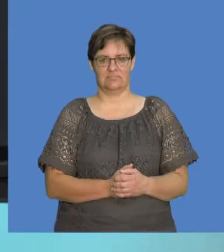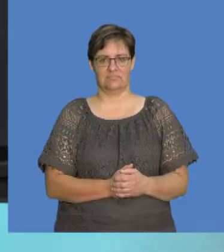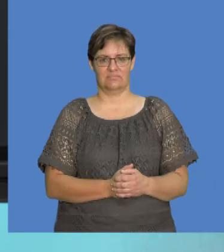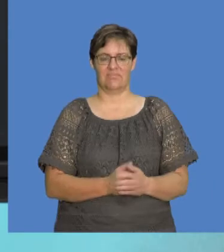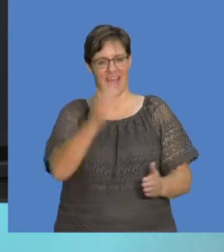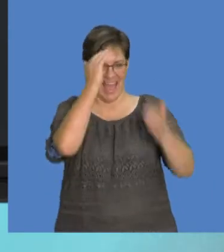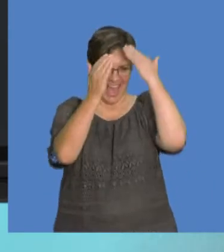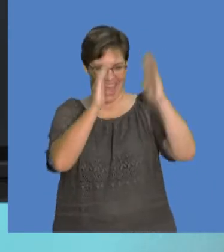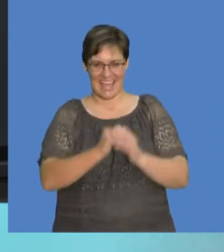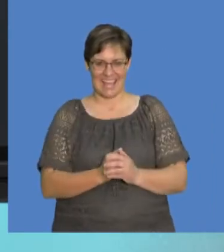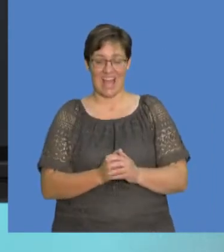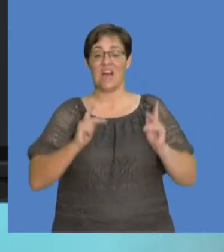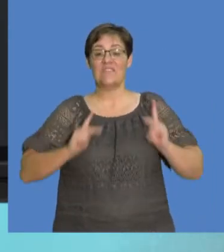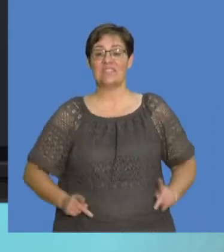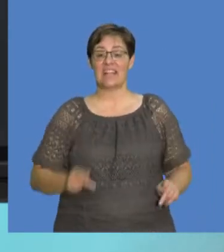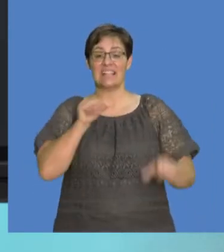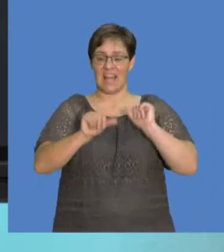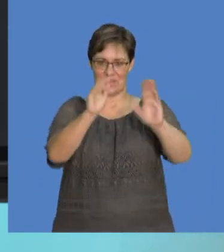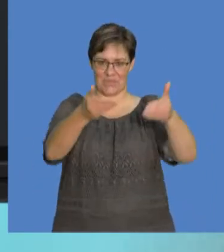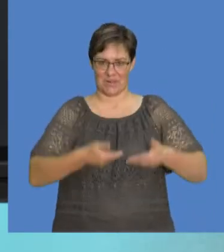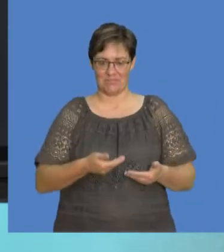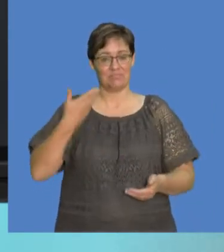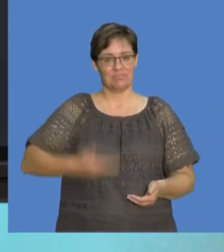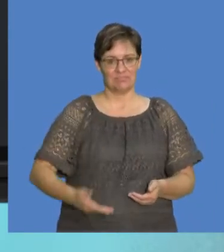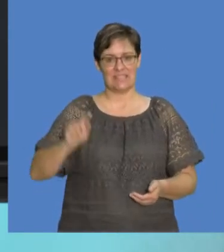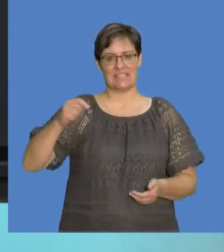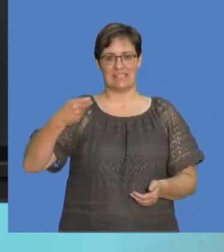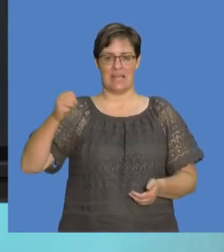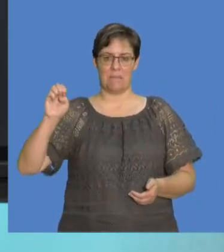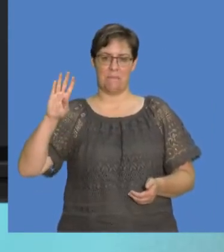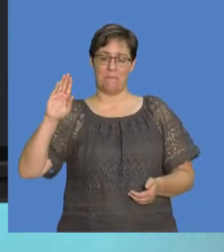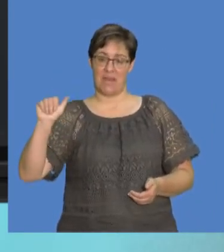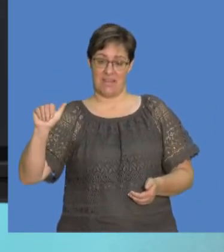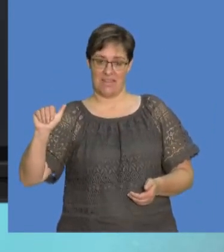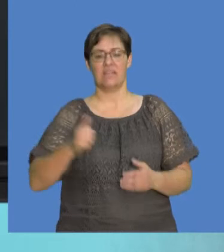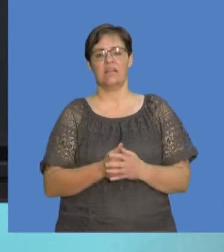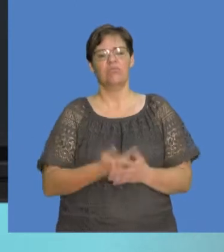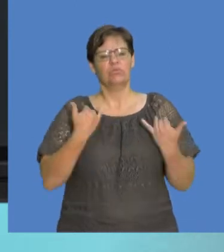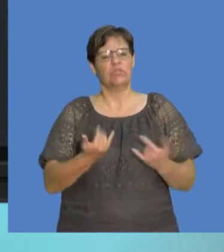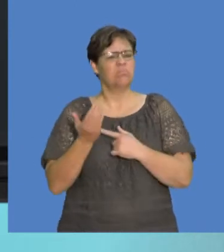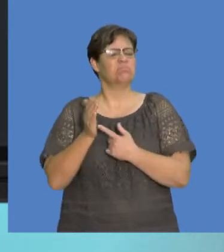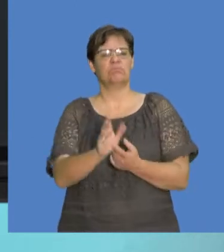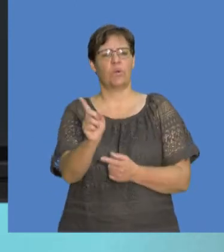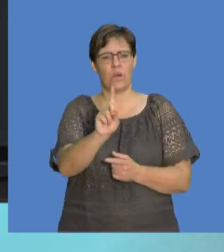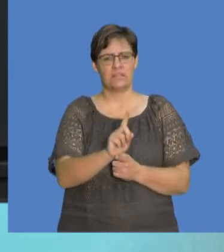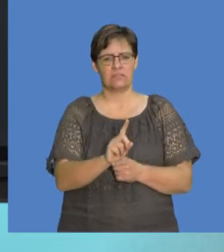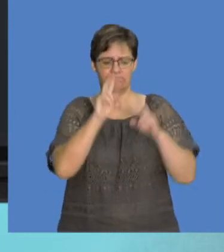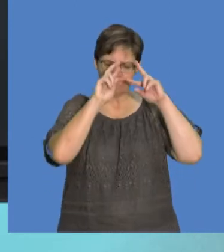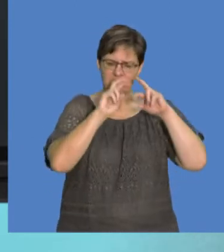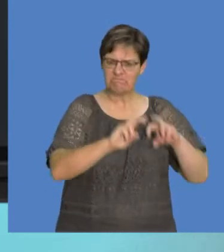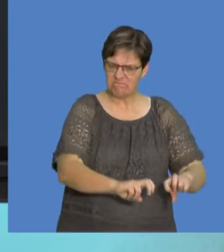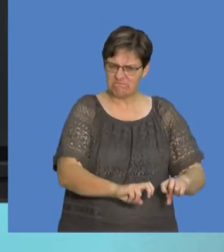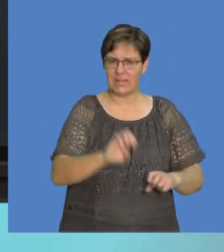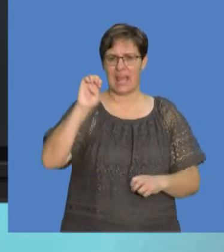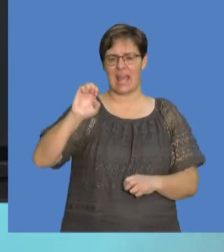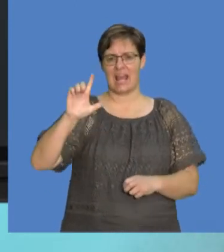Hello and welcome to Physical Sciences, my name is Temba Ngube. Today in our session we shall be looking at exploring some of